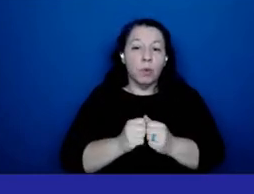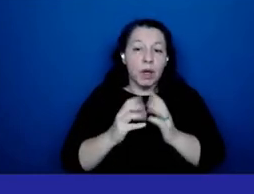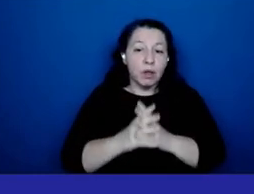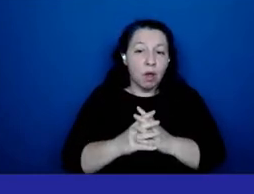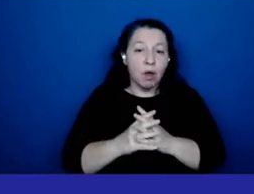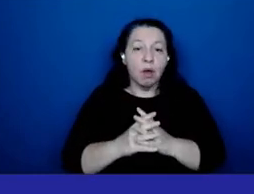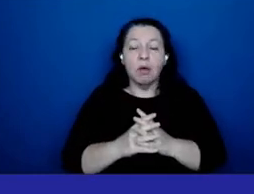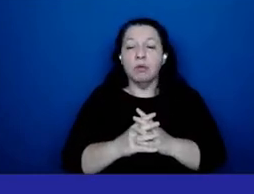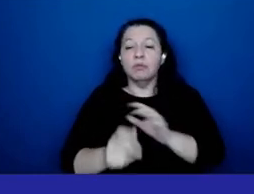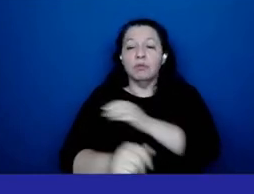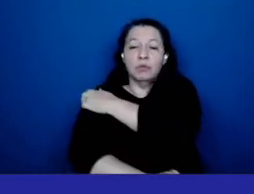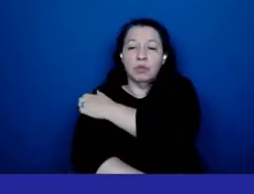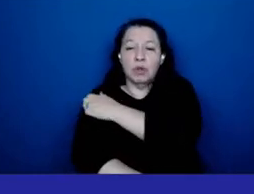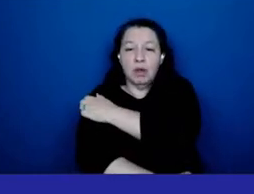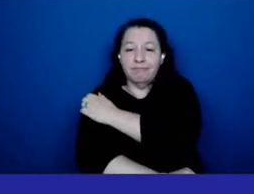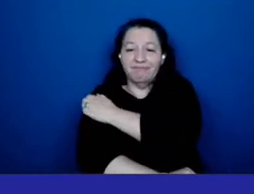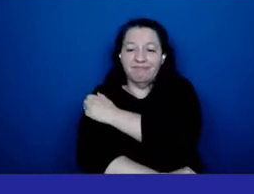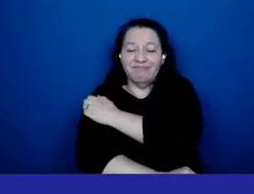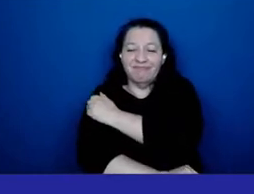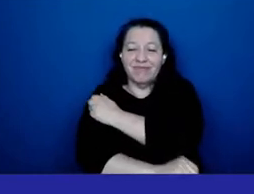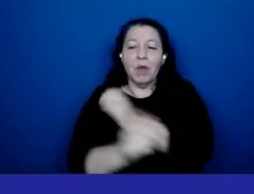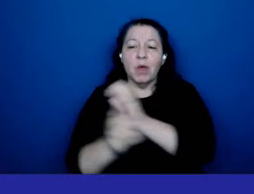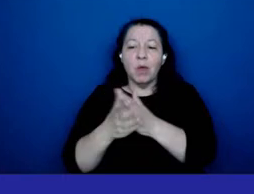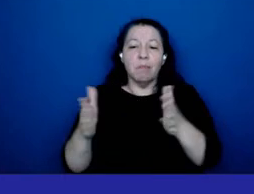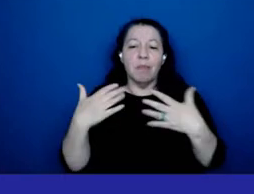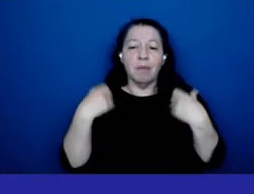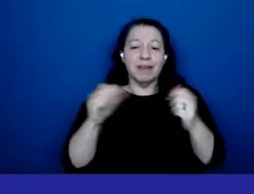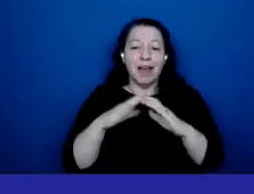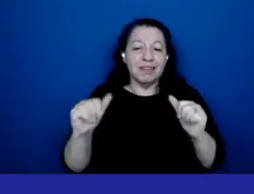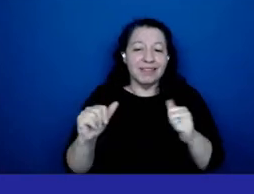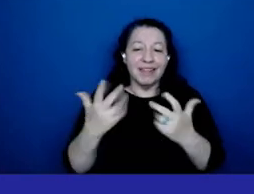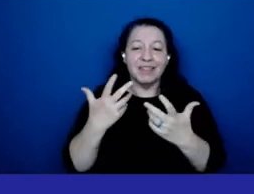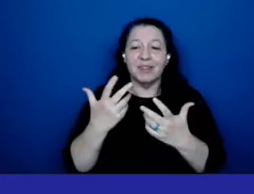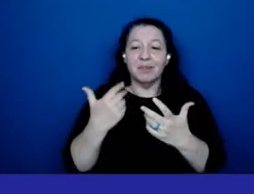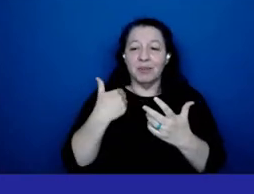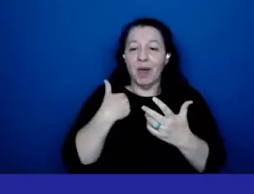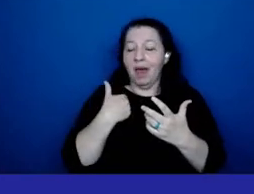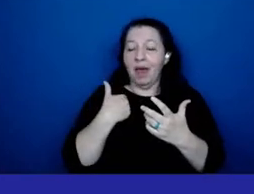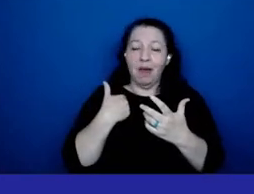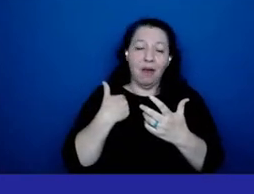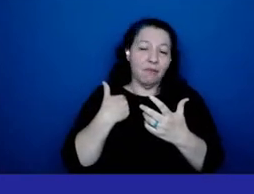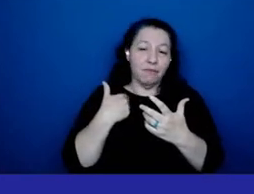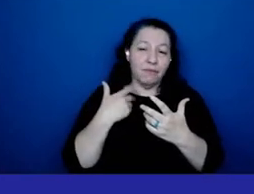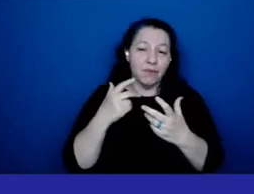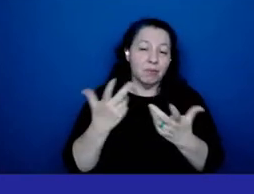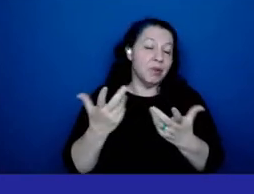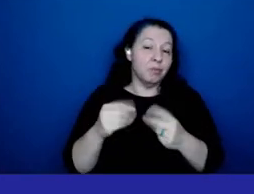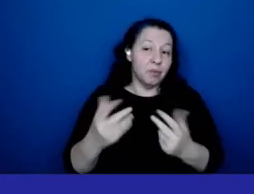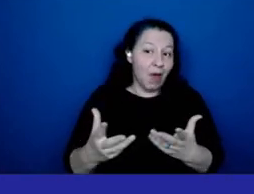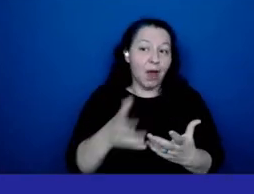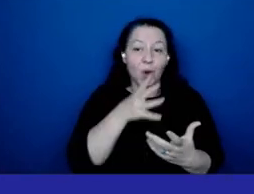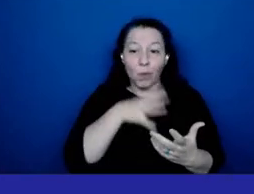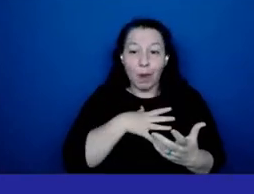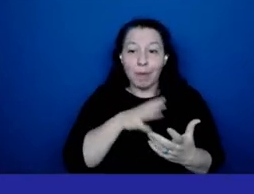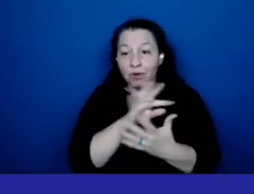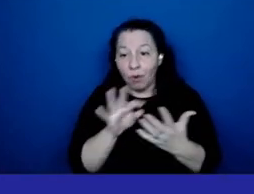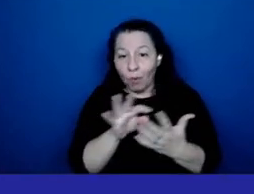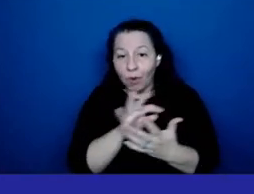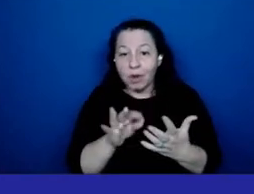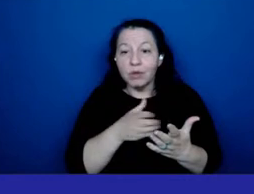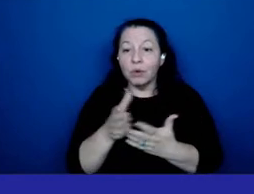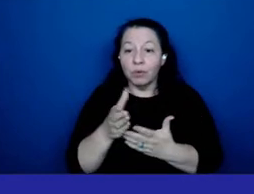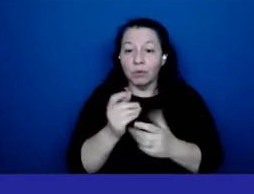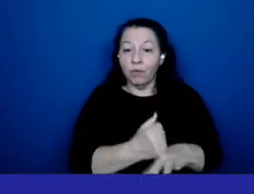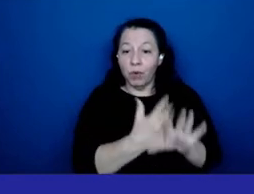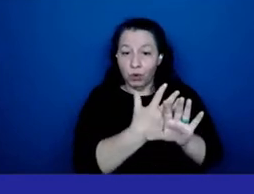so we're the first public health system in the nation to be able to provide women a choice through virtual